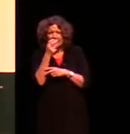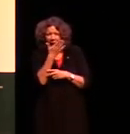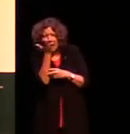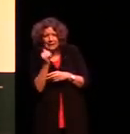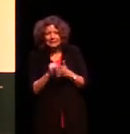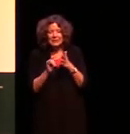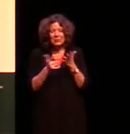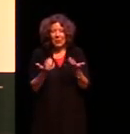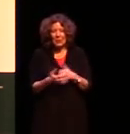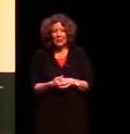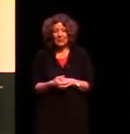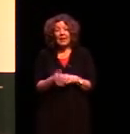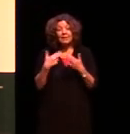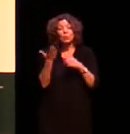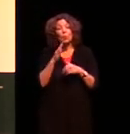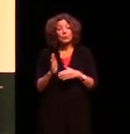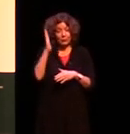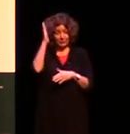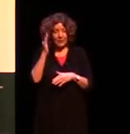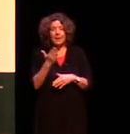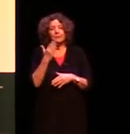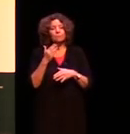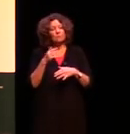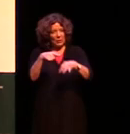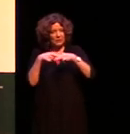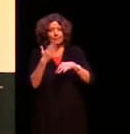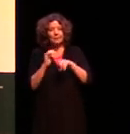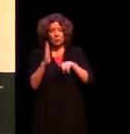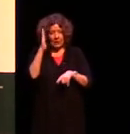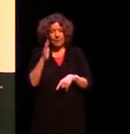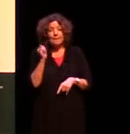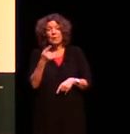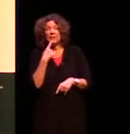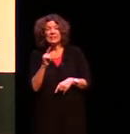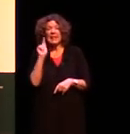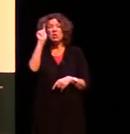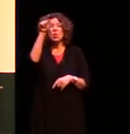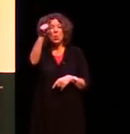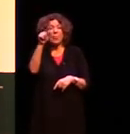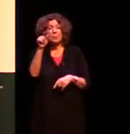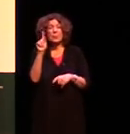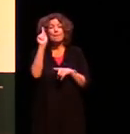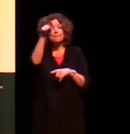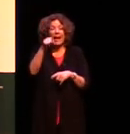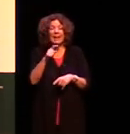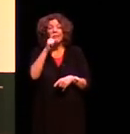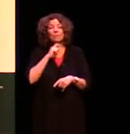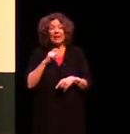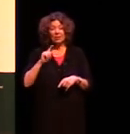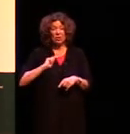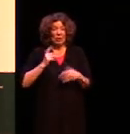so please if you want to ask a question put your hand up i might just have to say you up the back in the red shirt or something